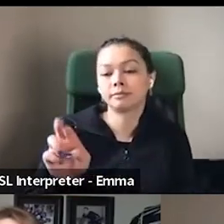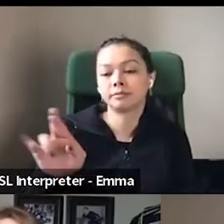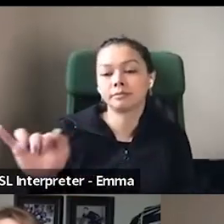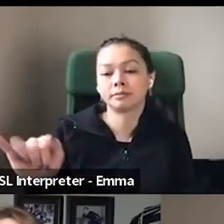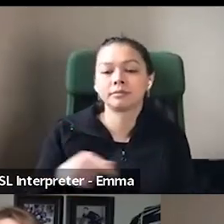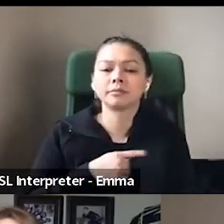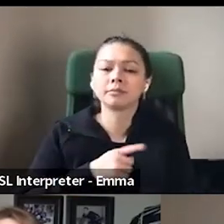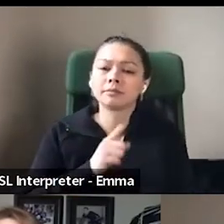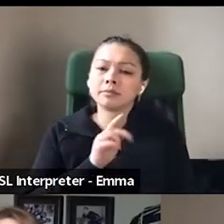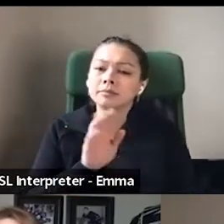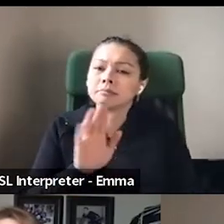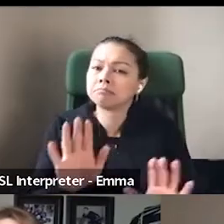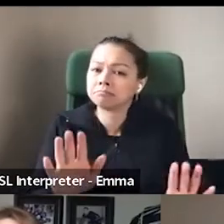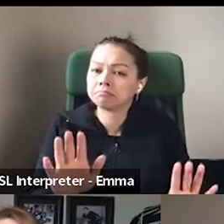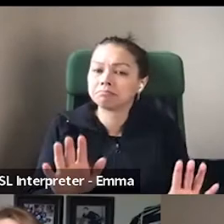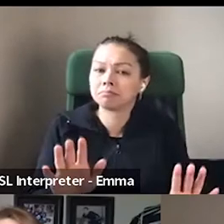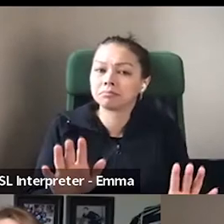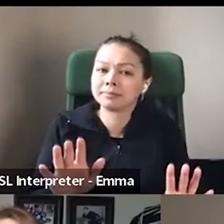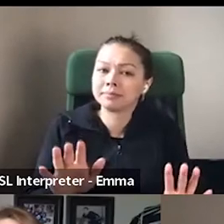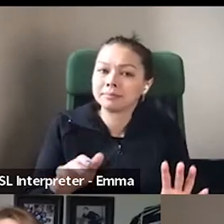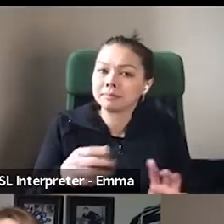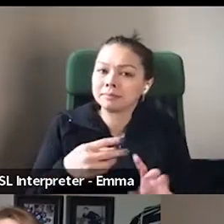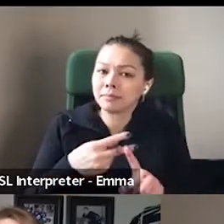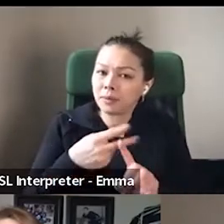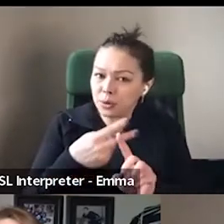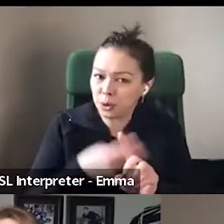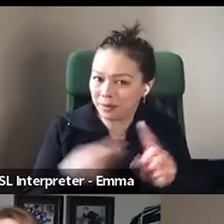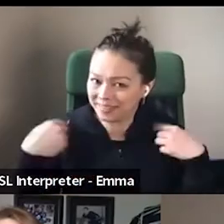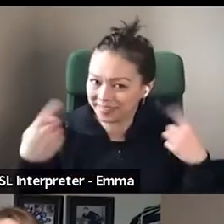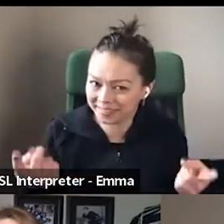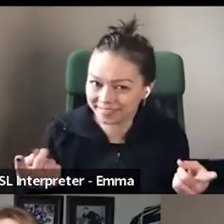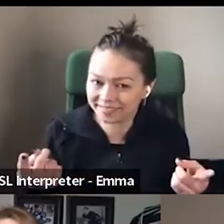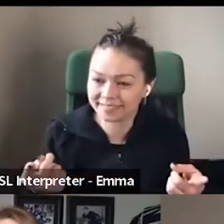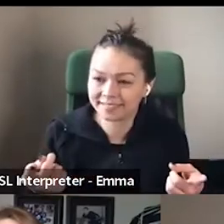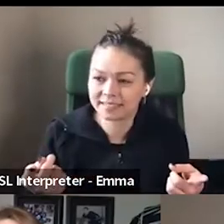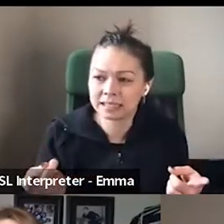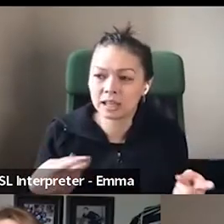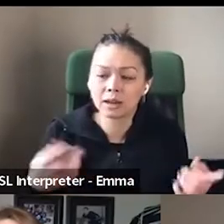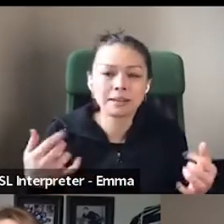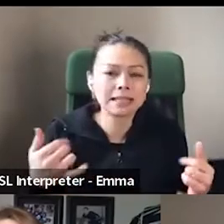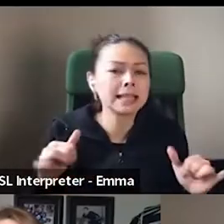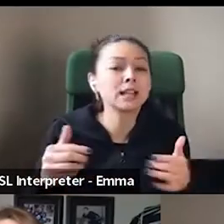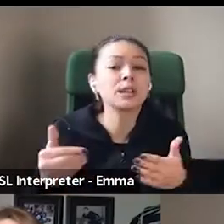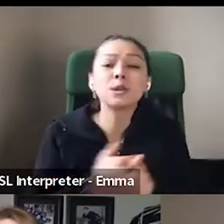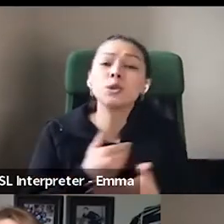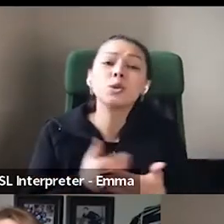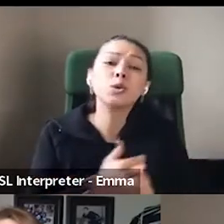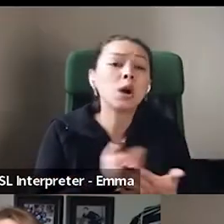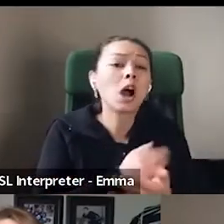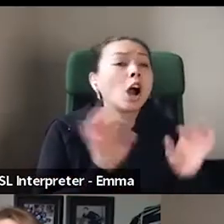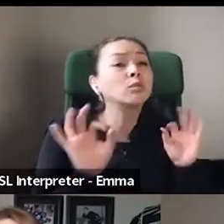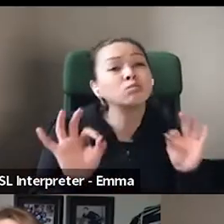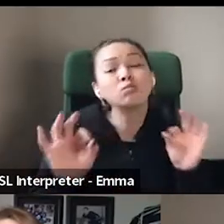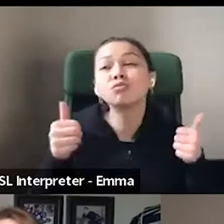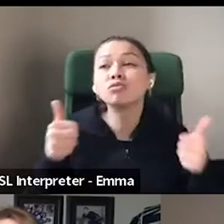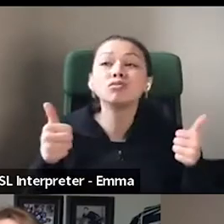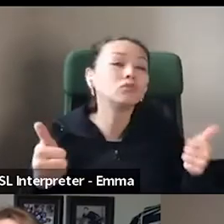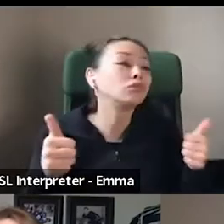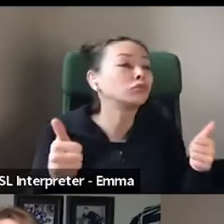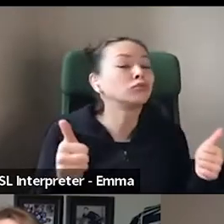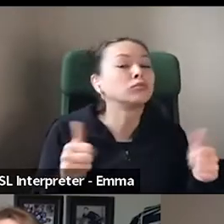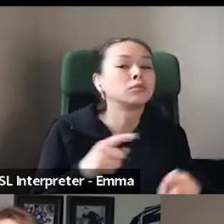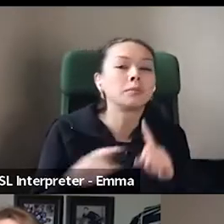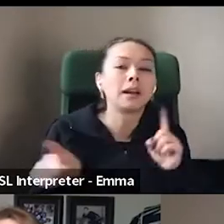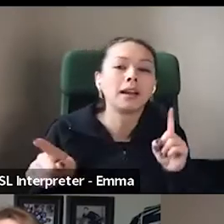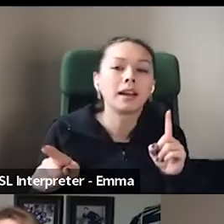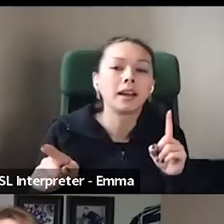glasses potentially, but it is the best thing I ever did. So it's actually way more awesome than I thought it